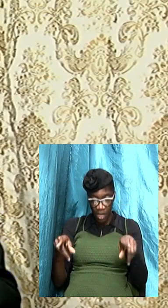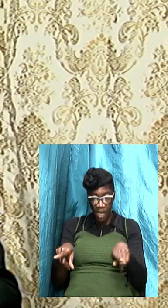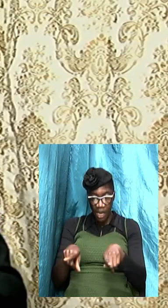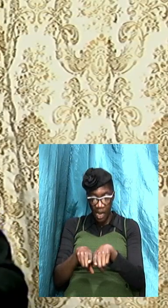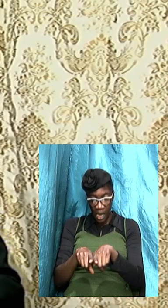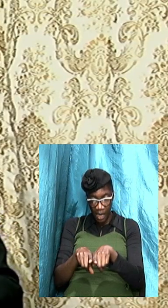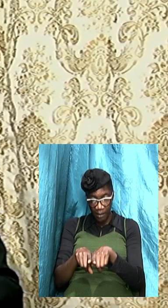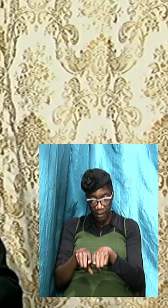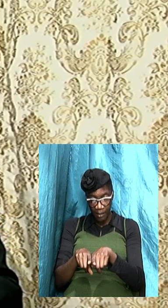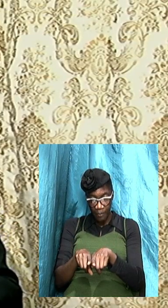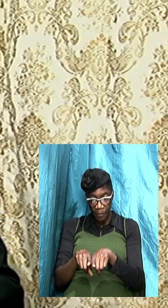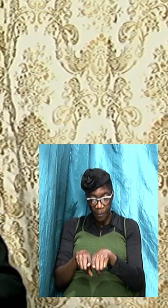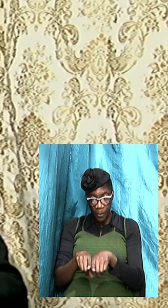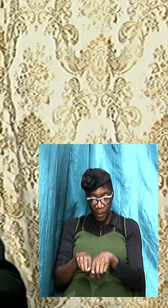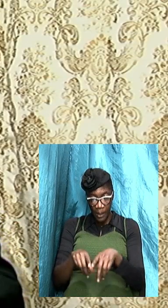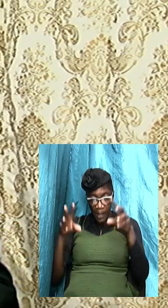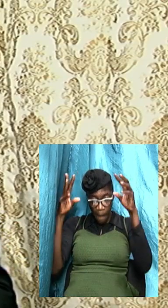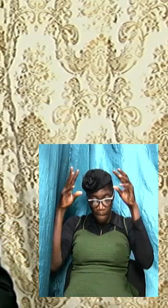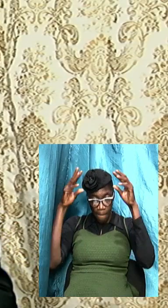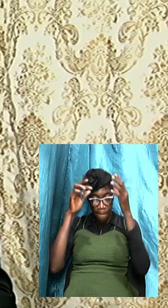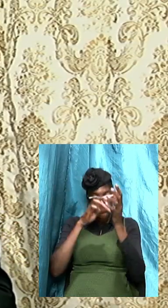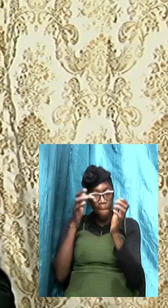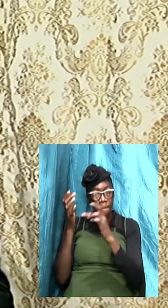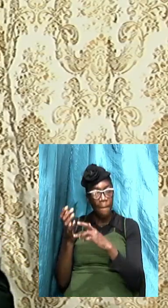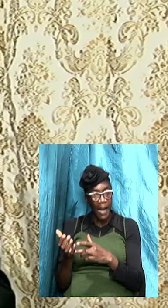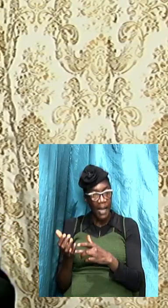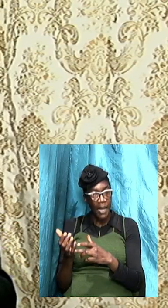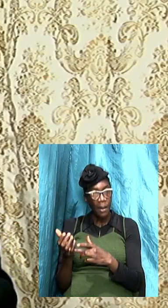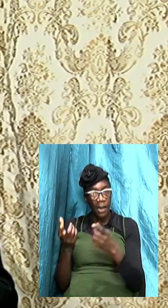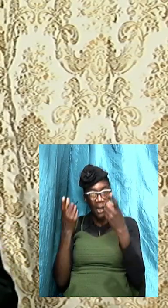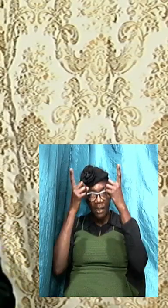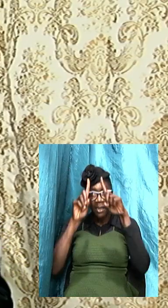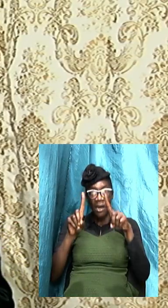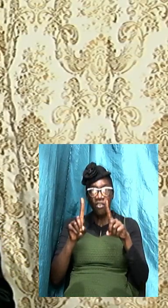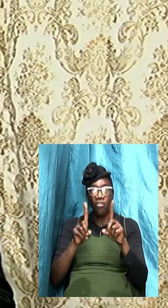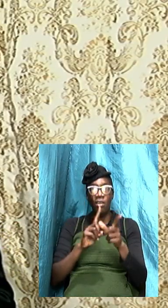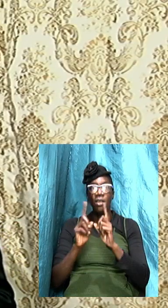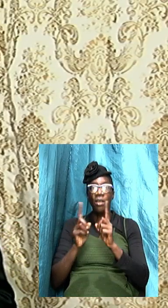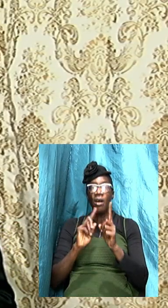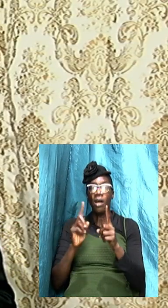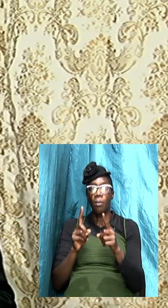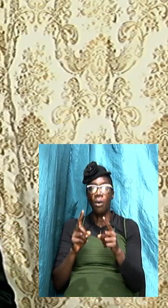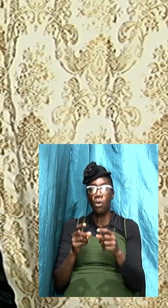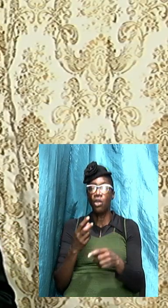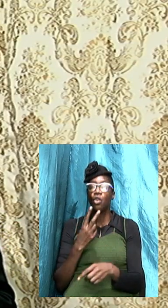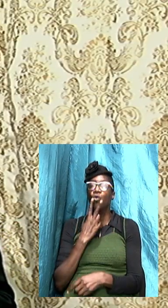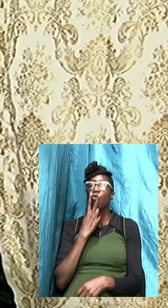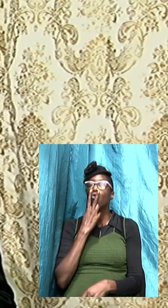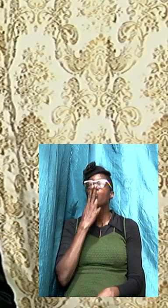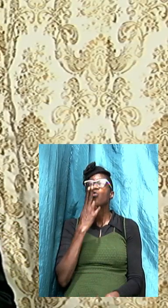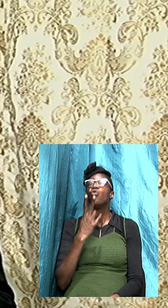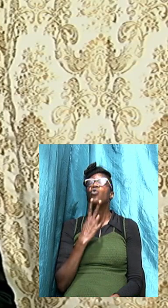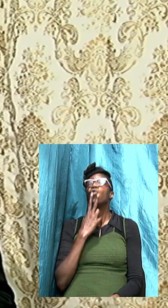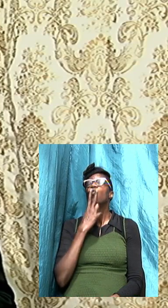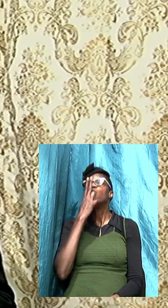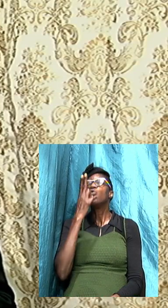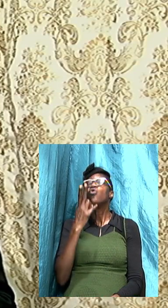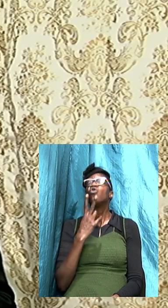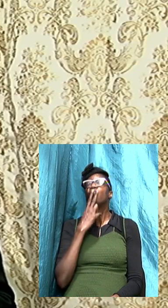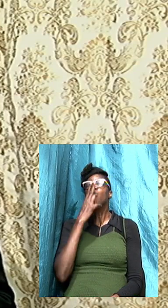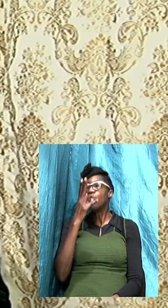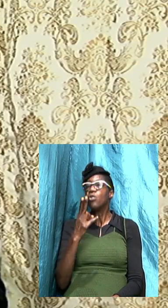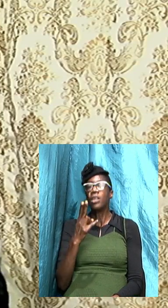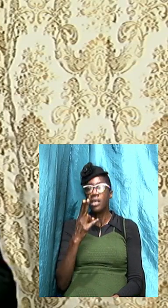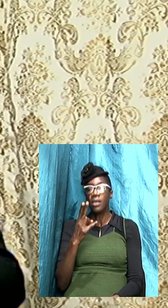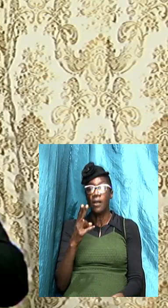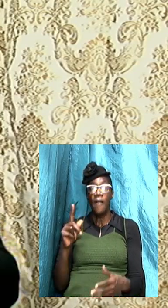based doctrine we talk about smoking last week first Corinthians 6 19 to